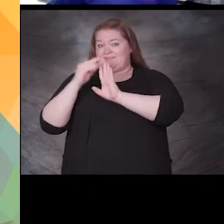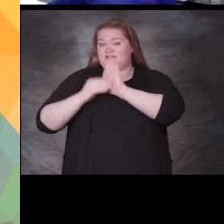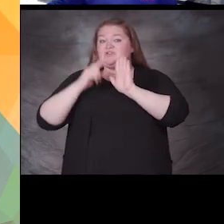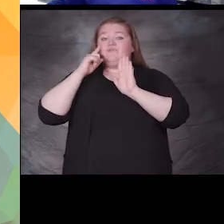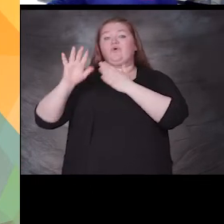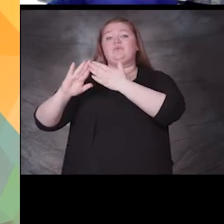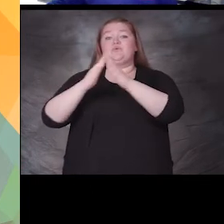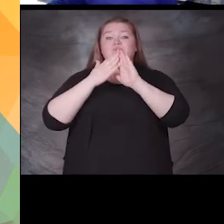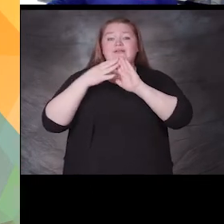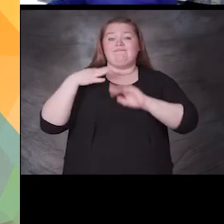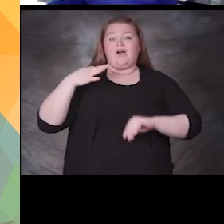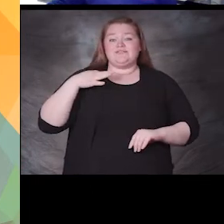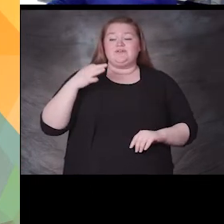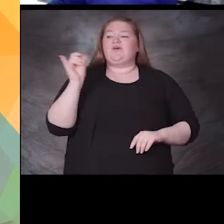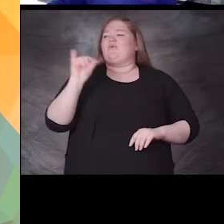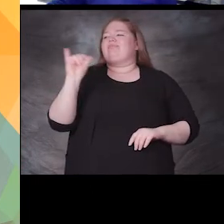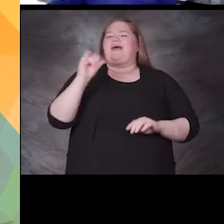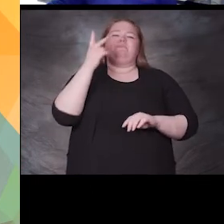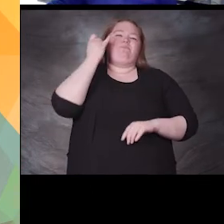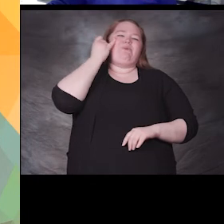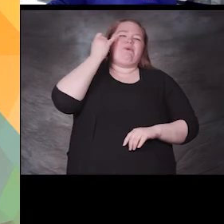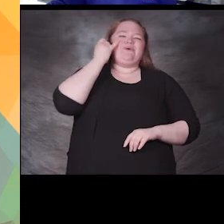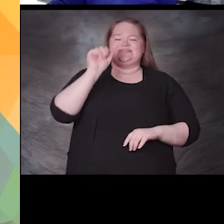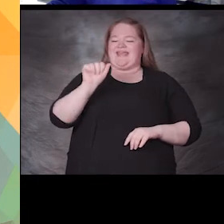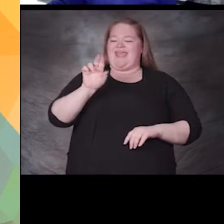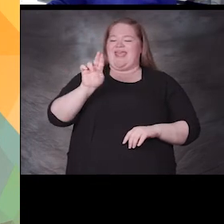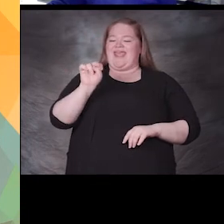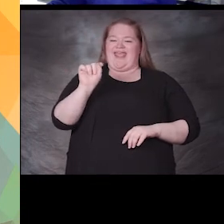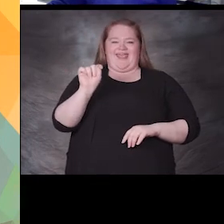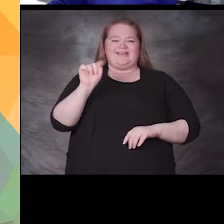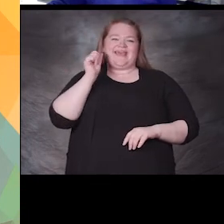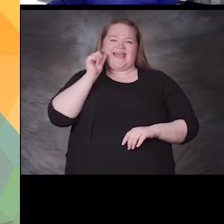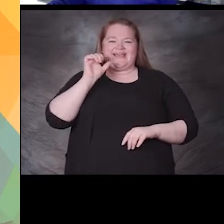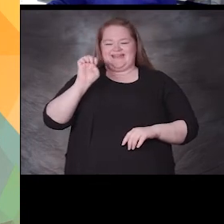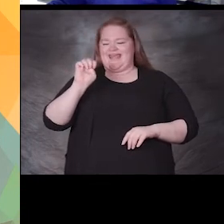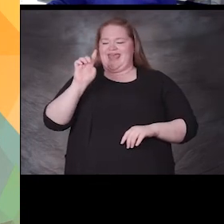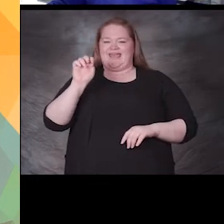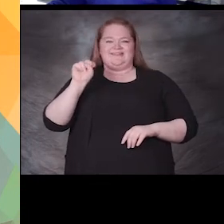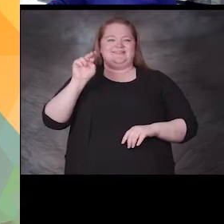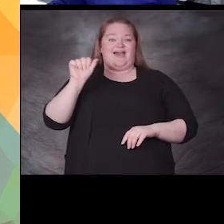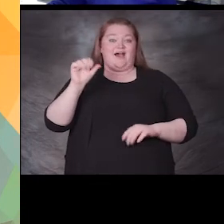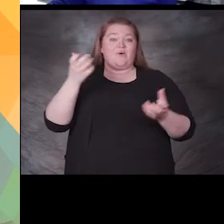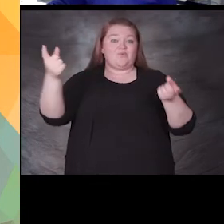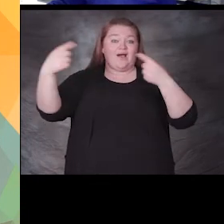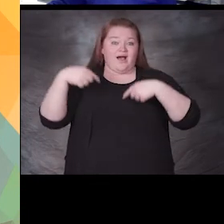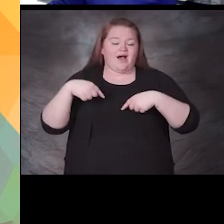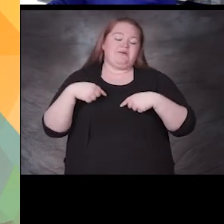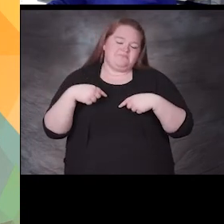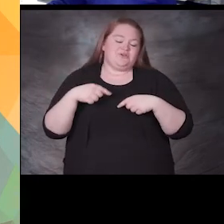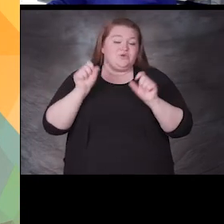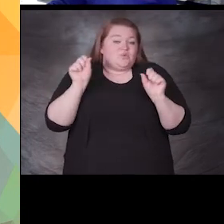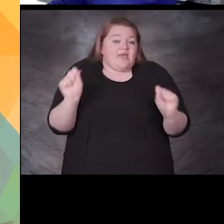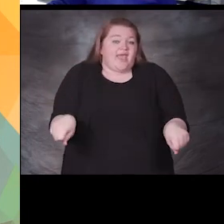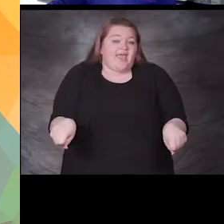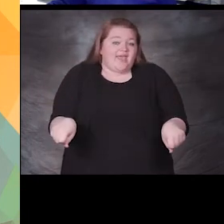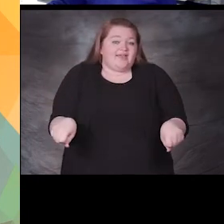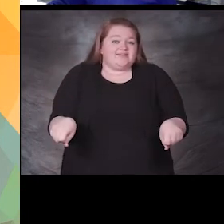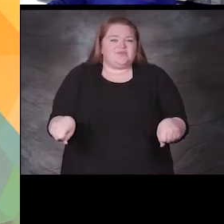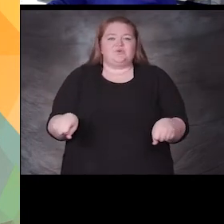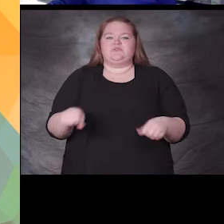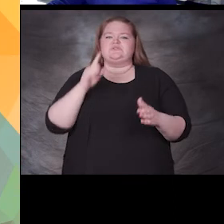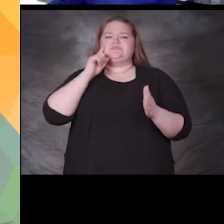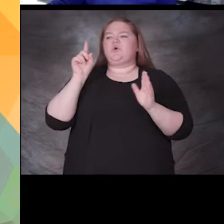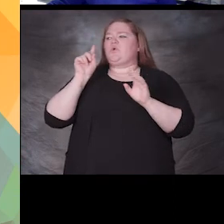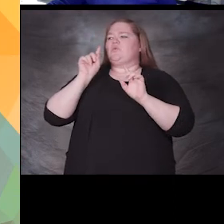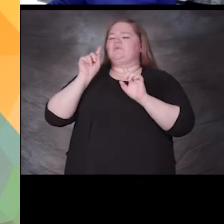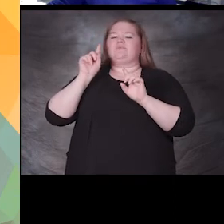in and read to junior you can come and do that so um there's two different applications and you just go